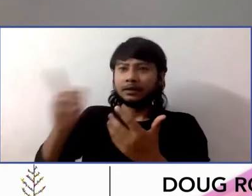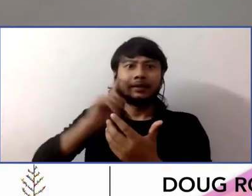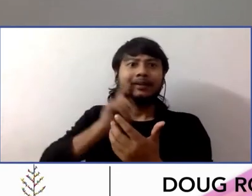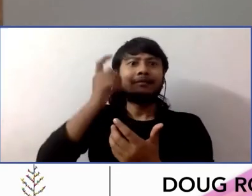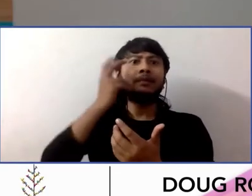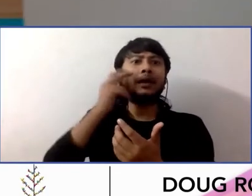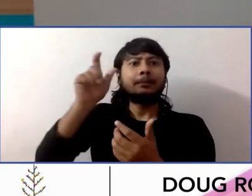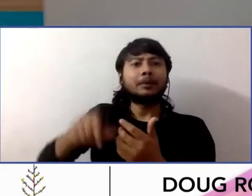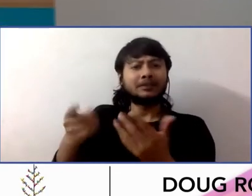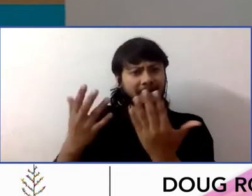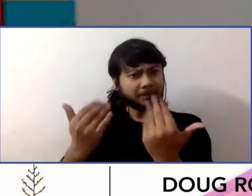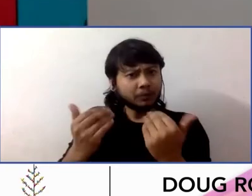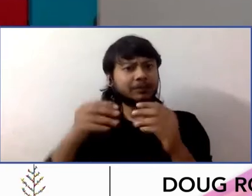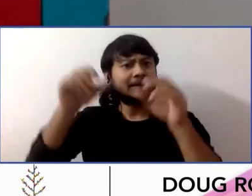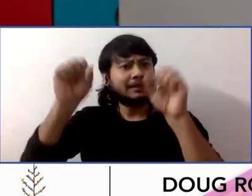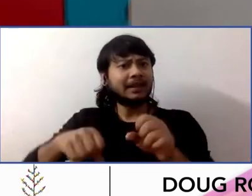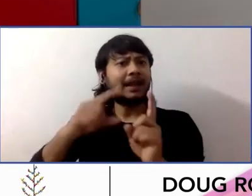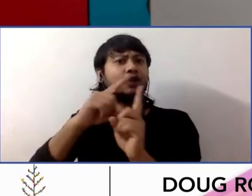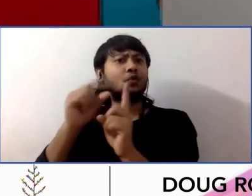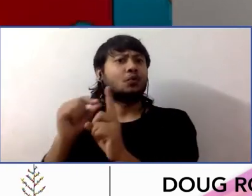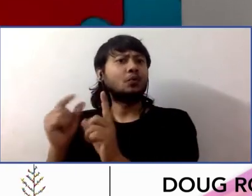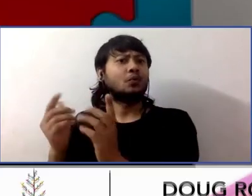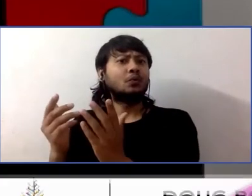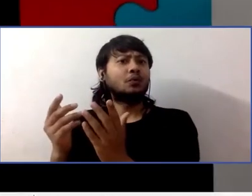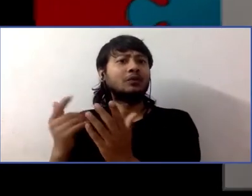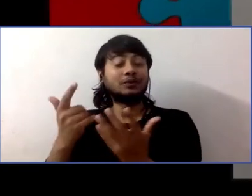So before I say anything else, let's take a quick look at the trailer.